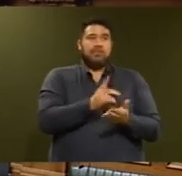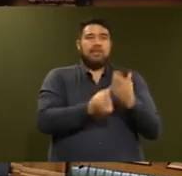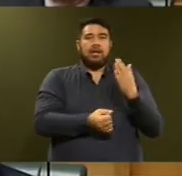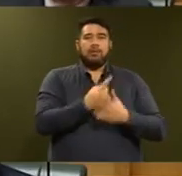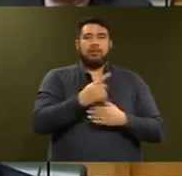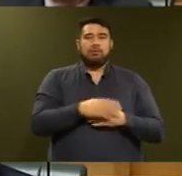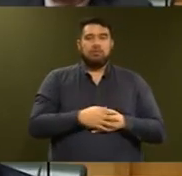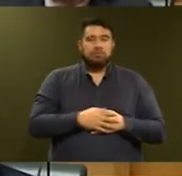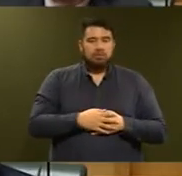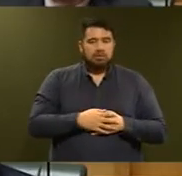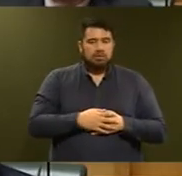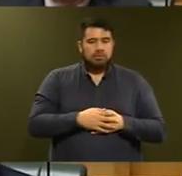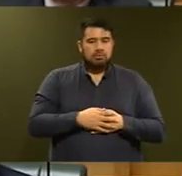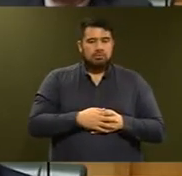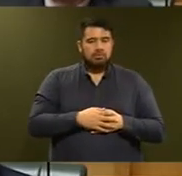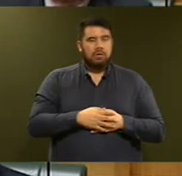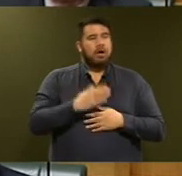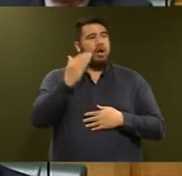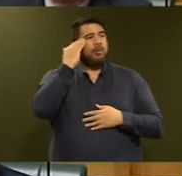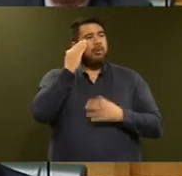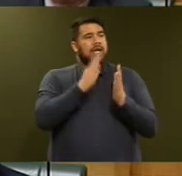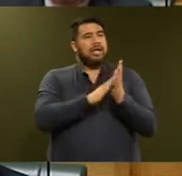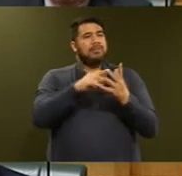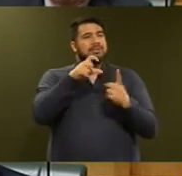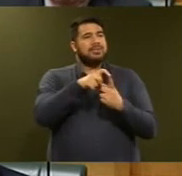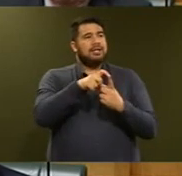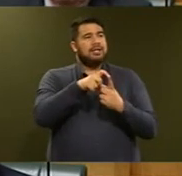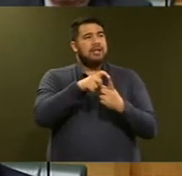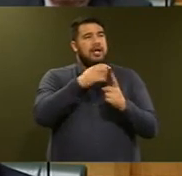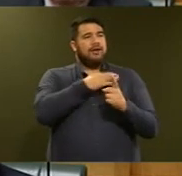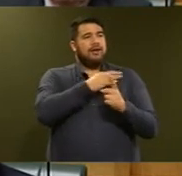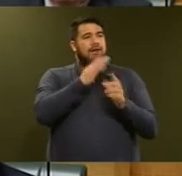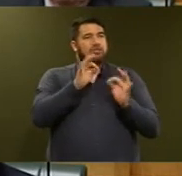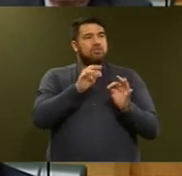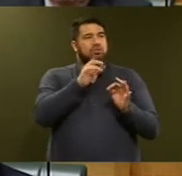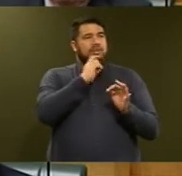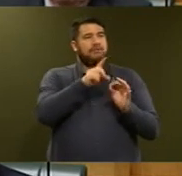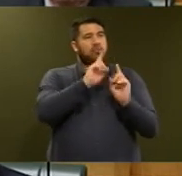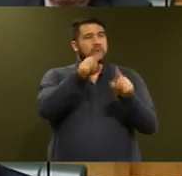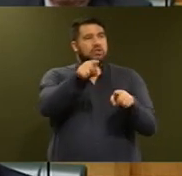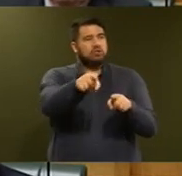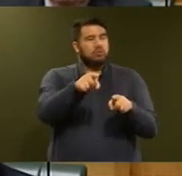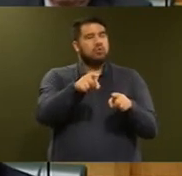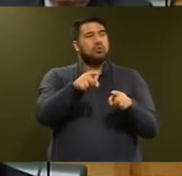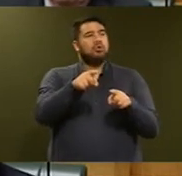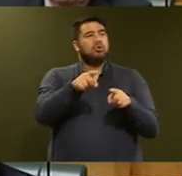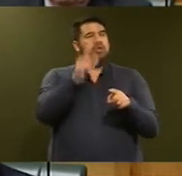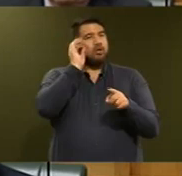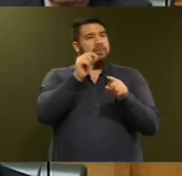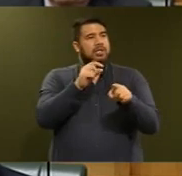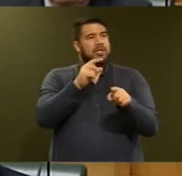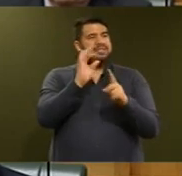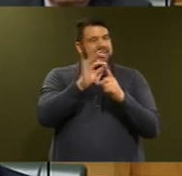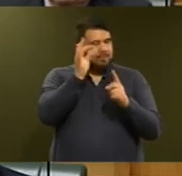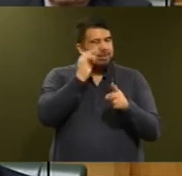I was aware that MSD officials at the select committee talked about the effect of Air B&B in regional housing markets